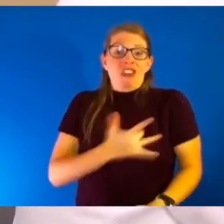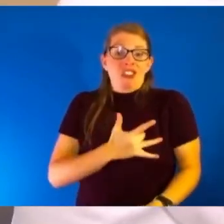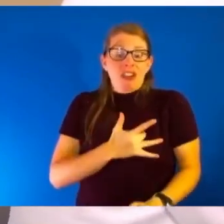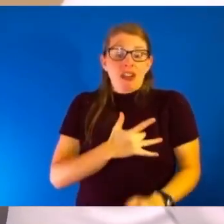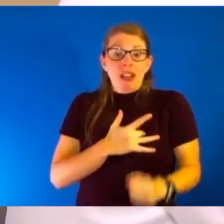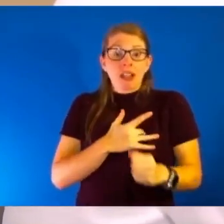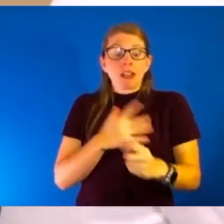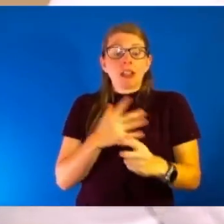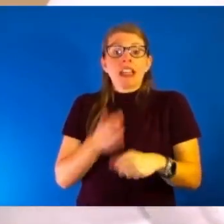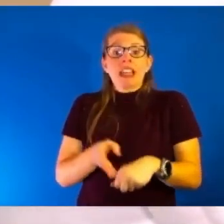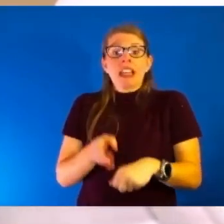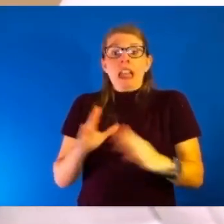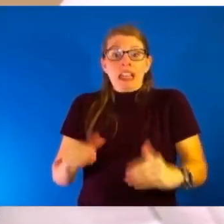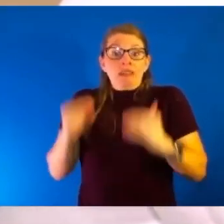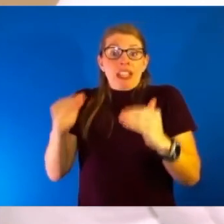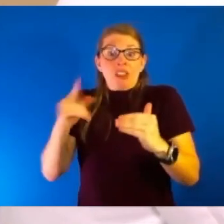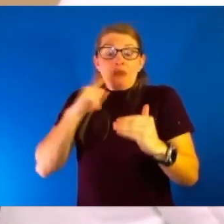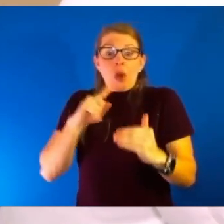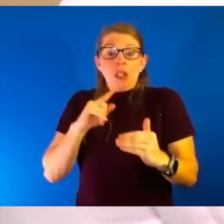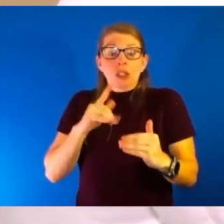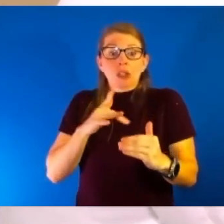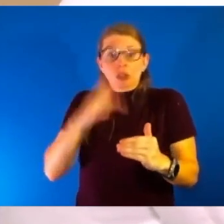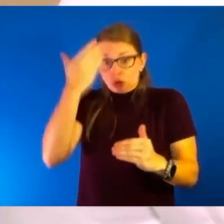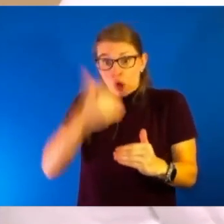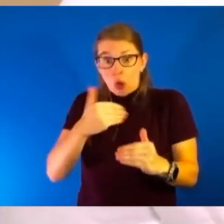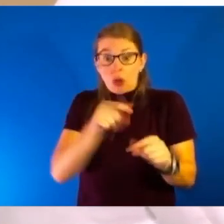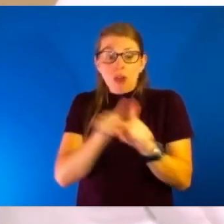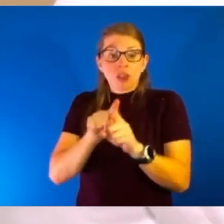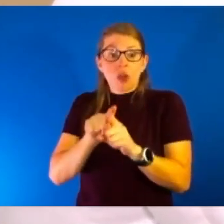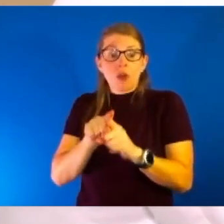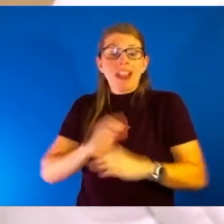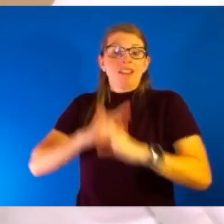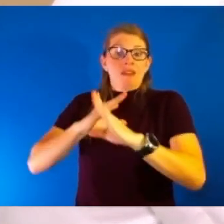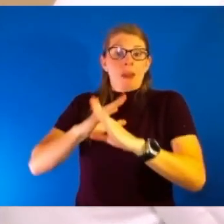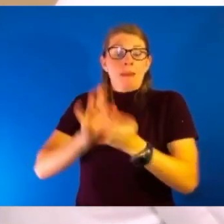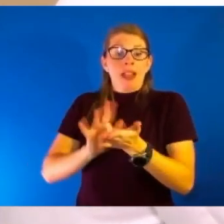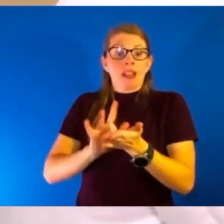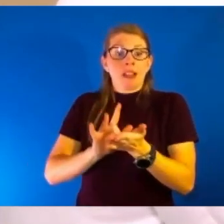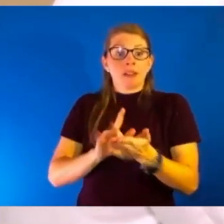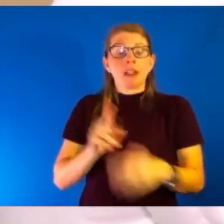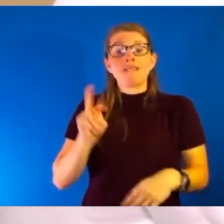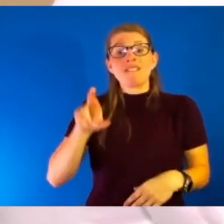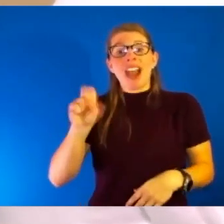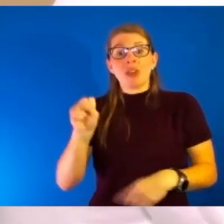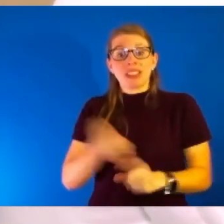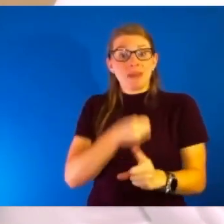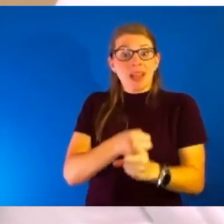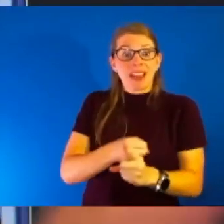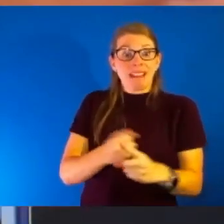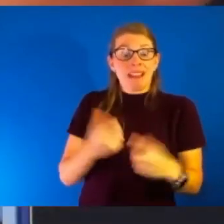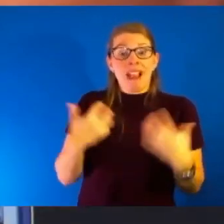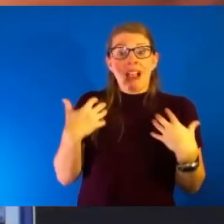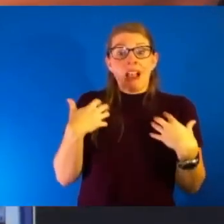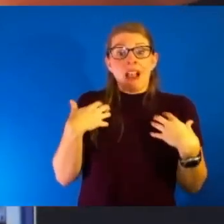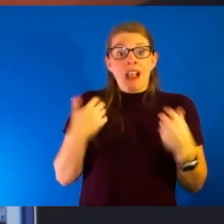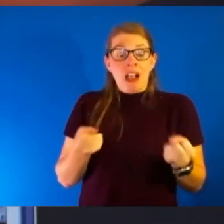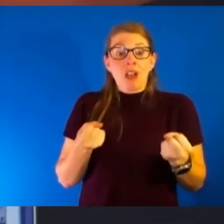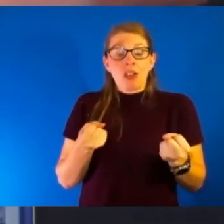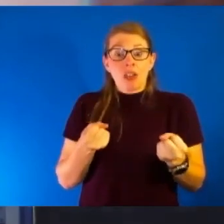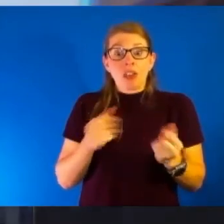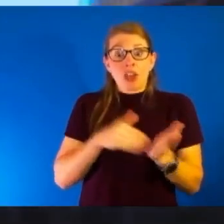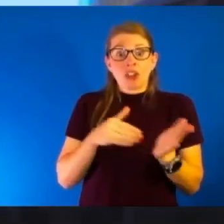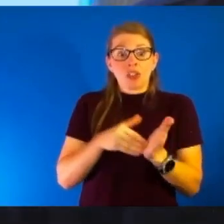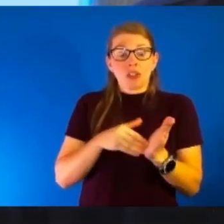stroke and interventional medicine, plus how the virus is impacting heart doctors throughout all of the health systems. And we're going to share the